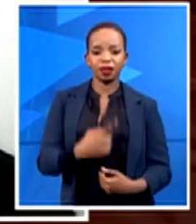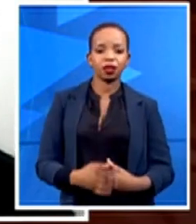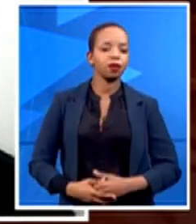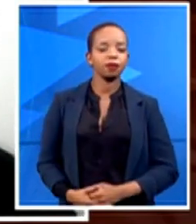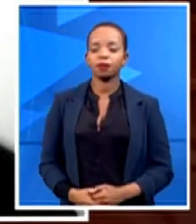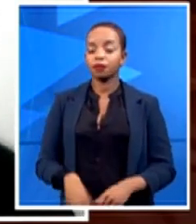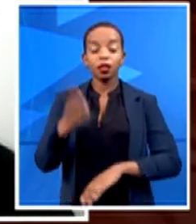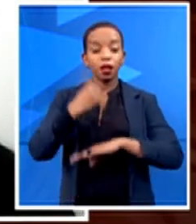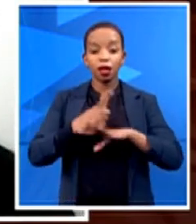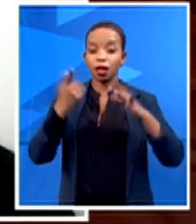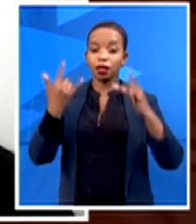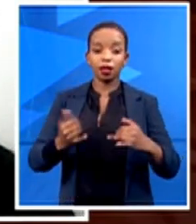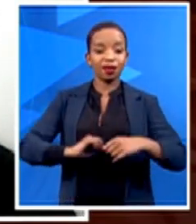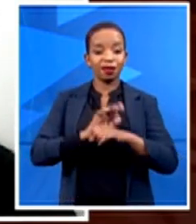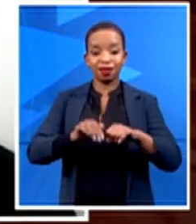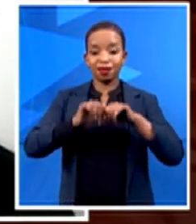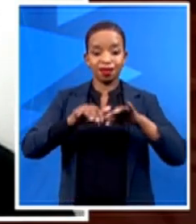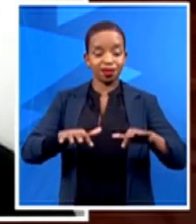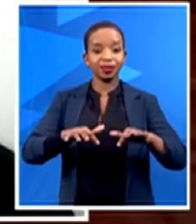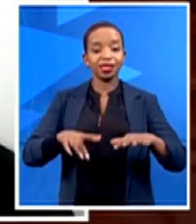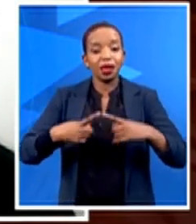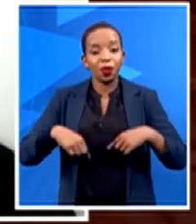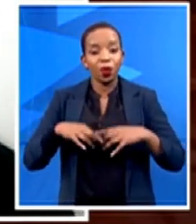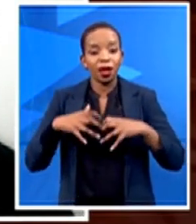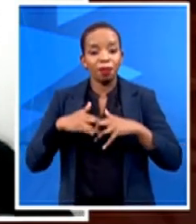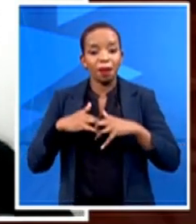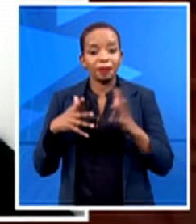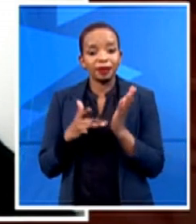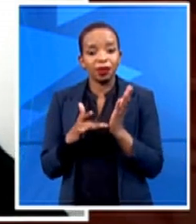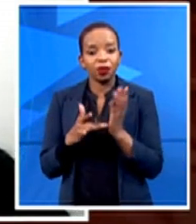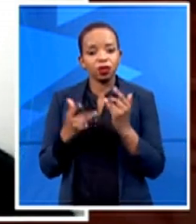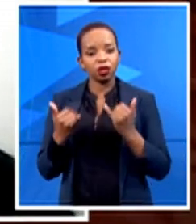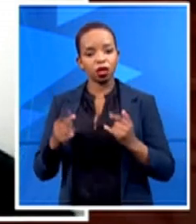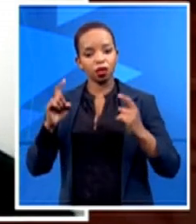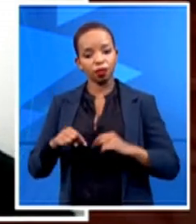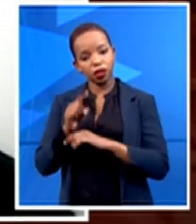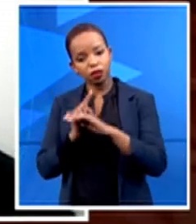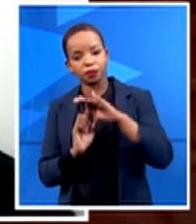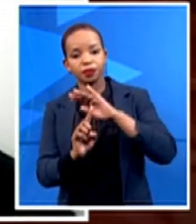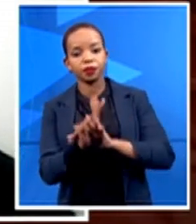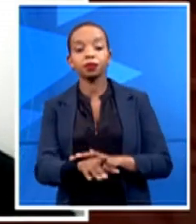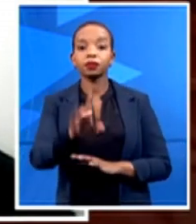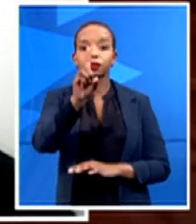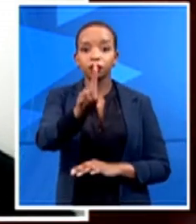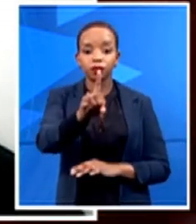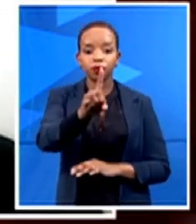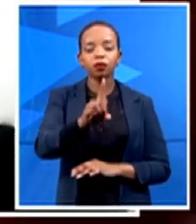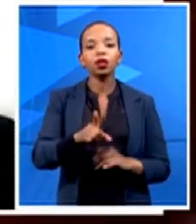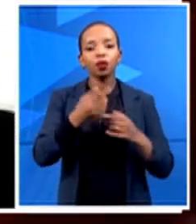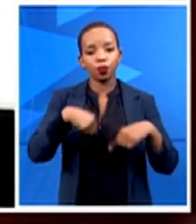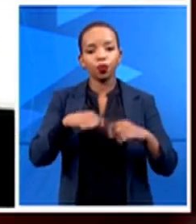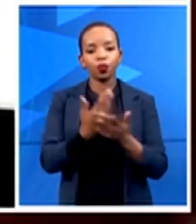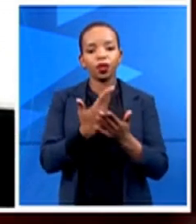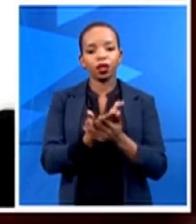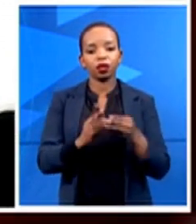owners, we need to come in now and say, hold on, we can automate that for you. Yeah. Mr. Zuma, the